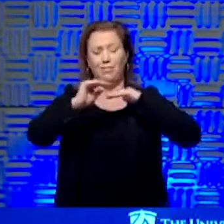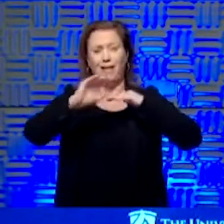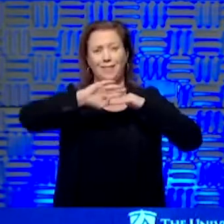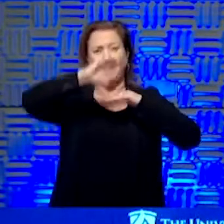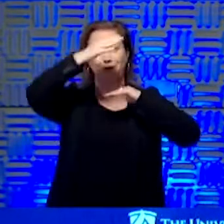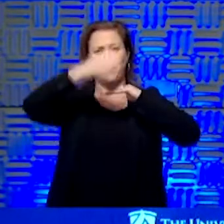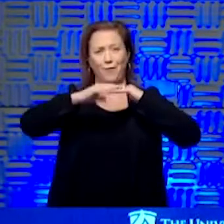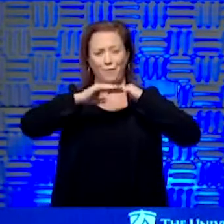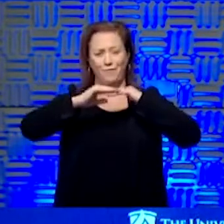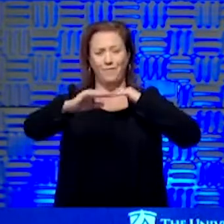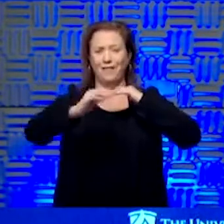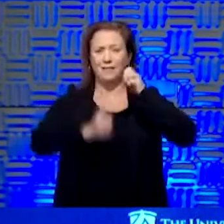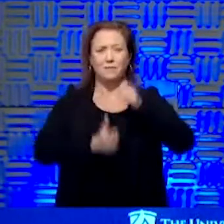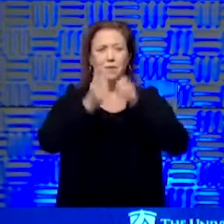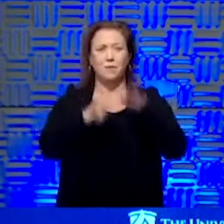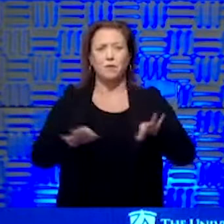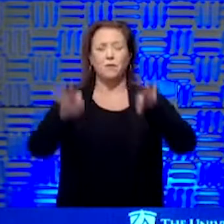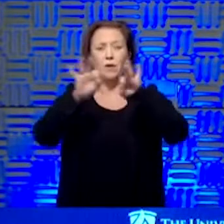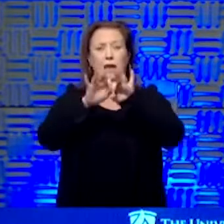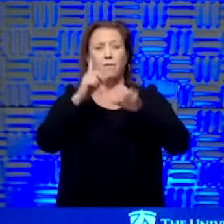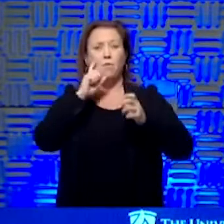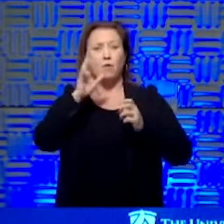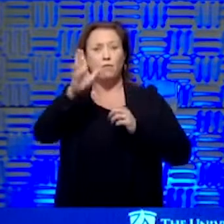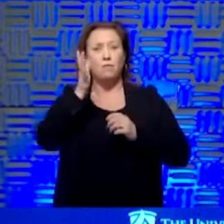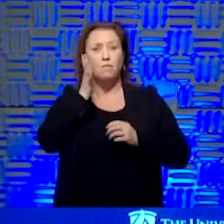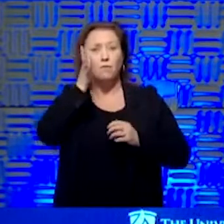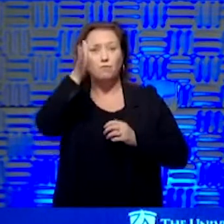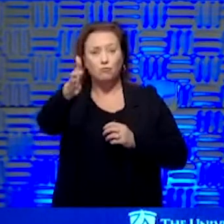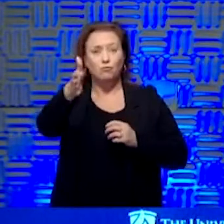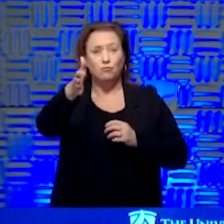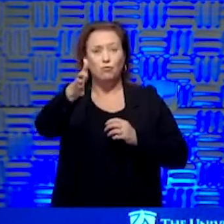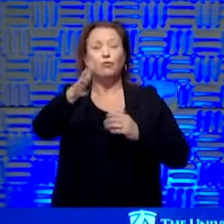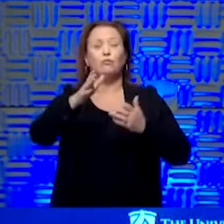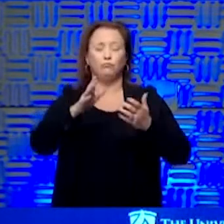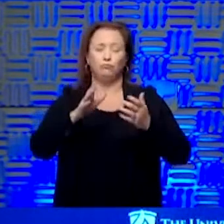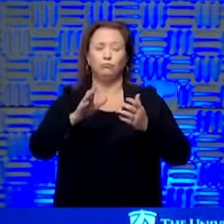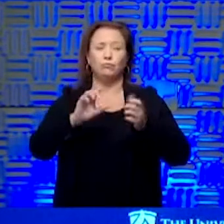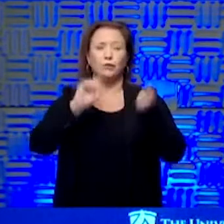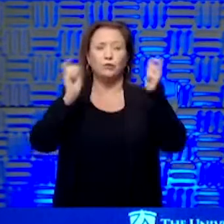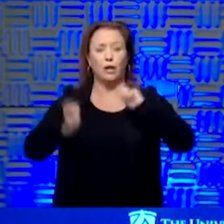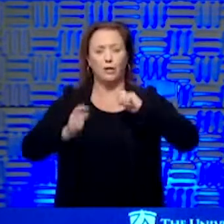said yesterday. If you want to shape your future, shape the curve.